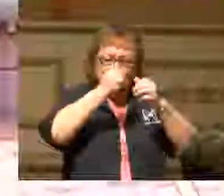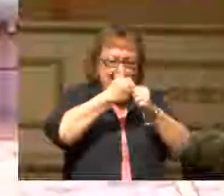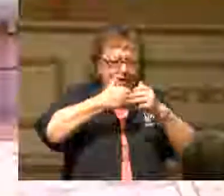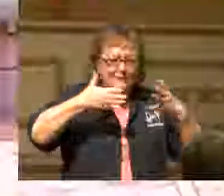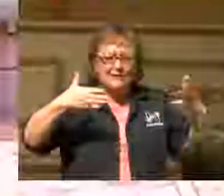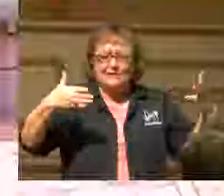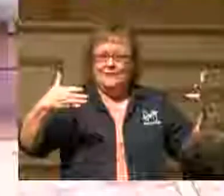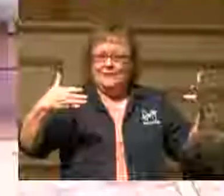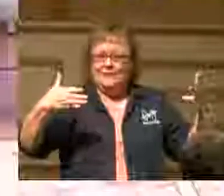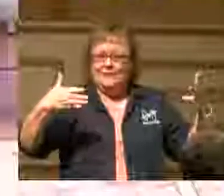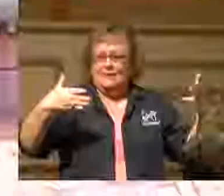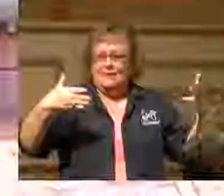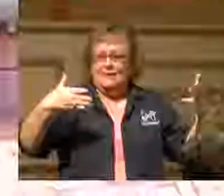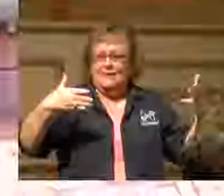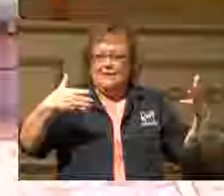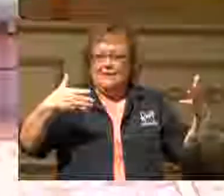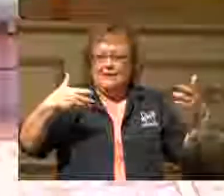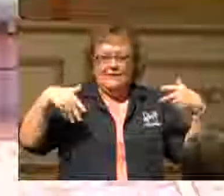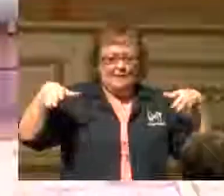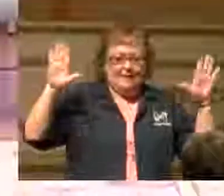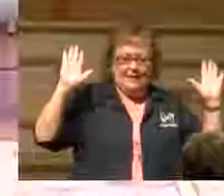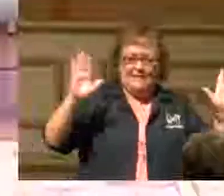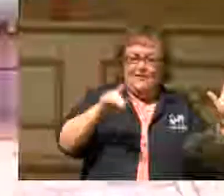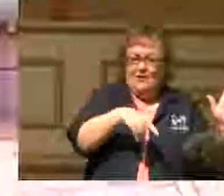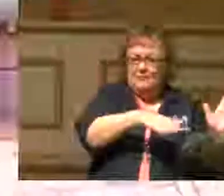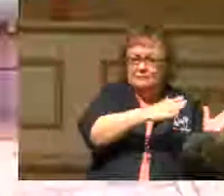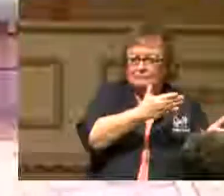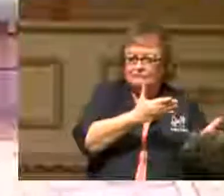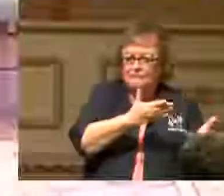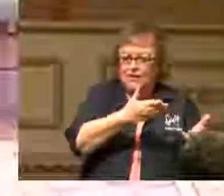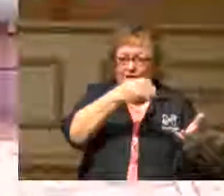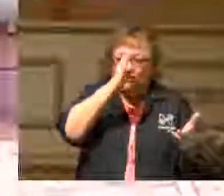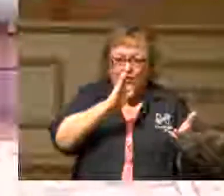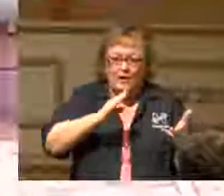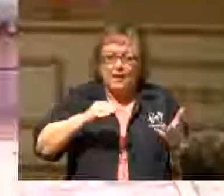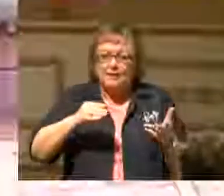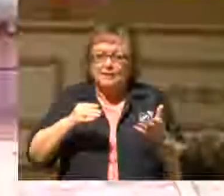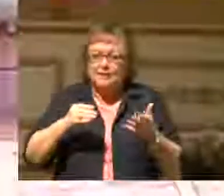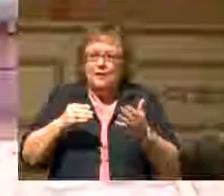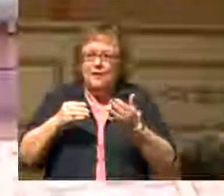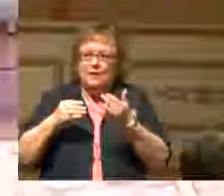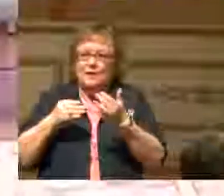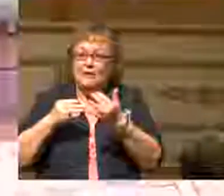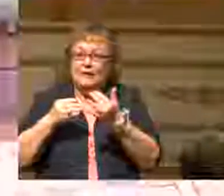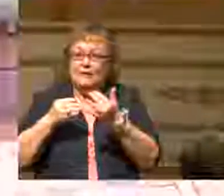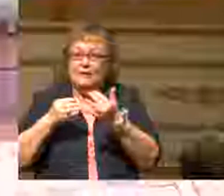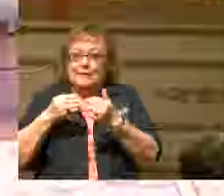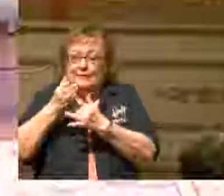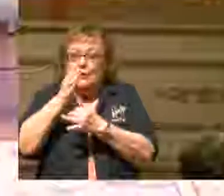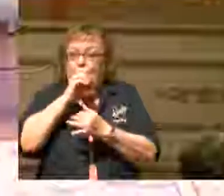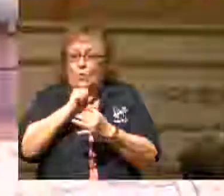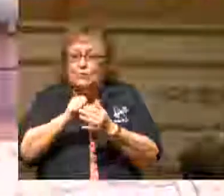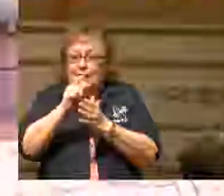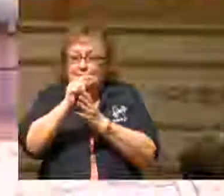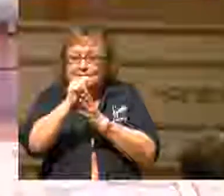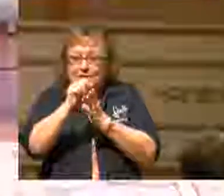But God gave the invitation throughout the Old Testament, beginning all the way back in Genesis 3.15.